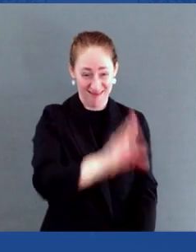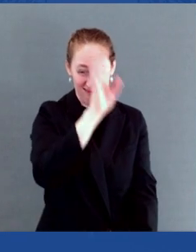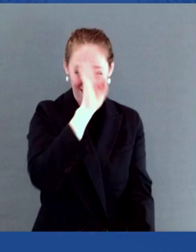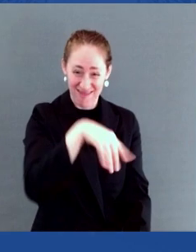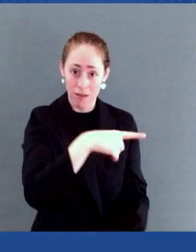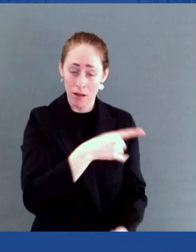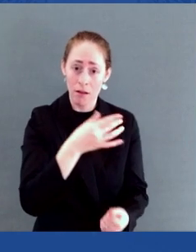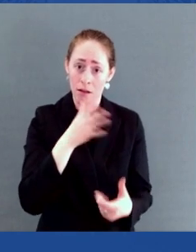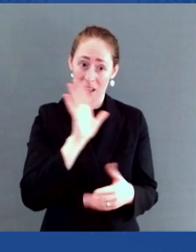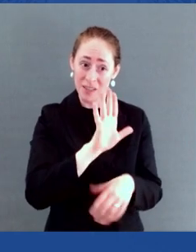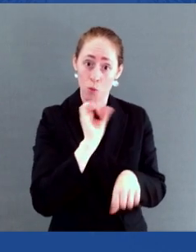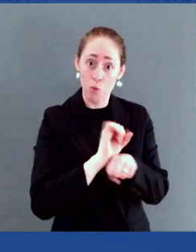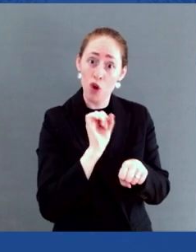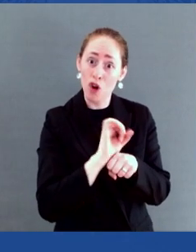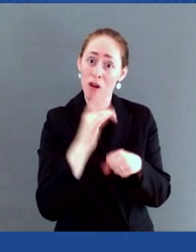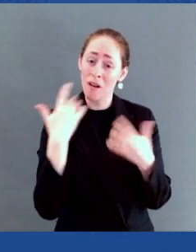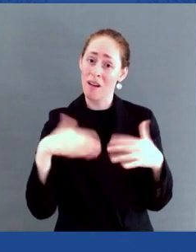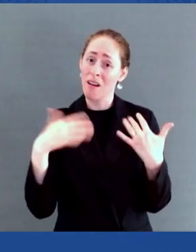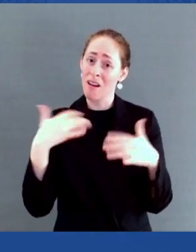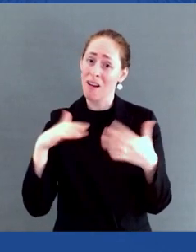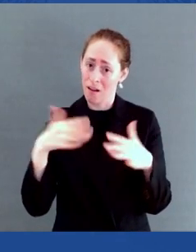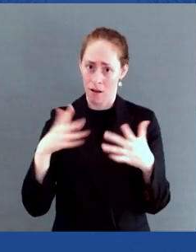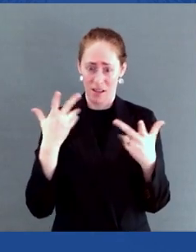States. Gabe, the floor is yours.